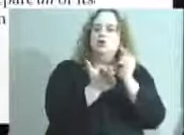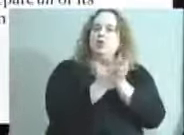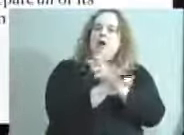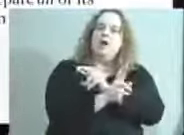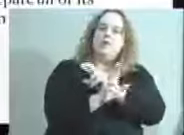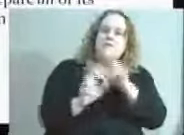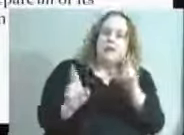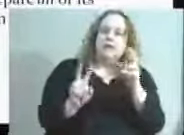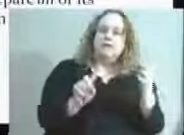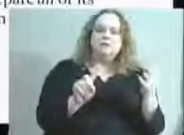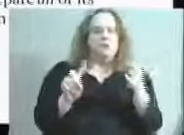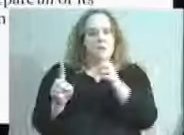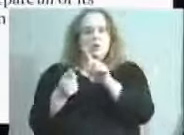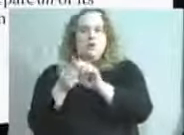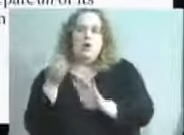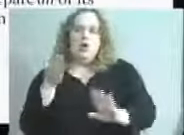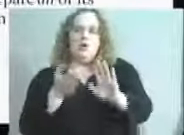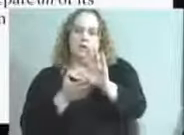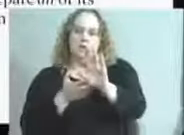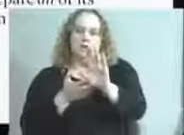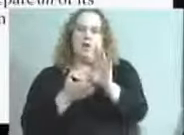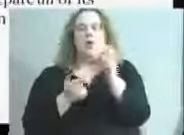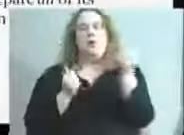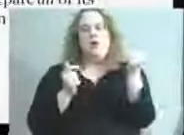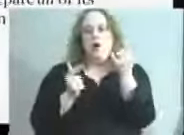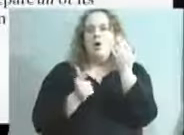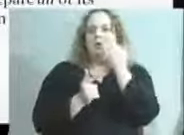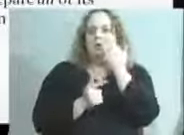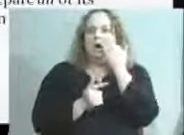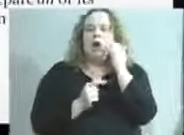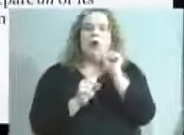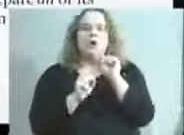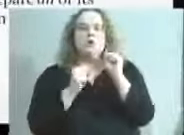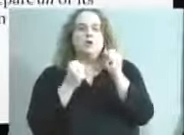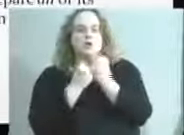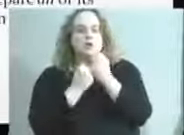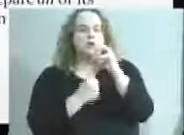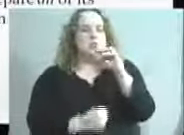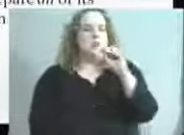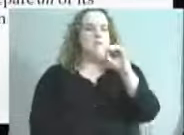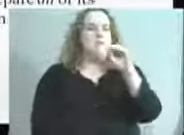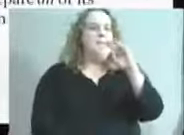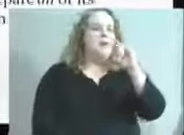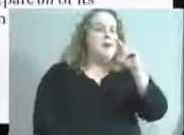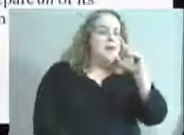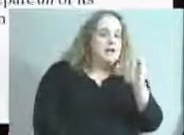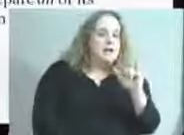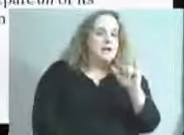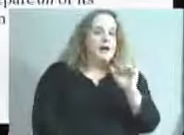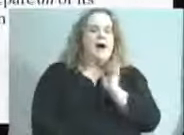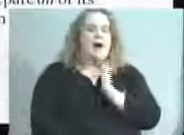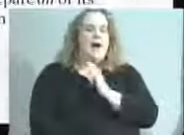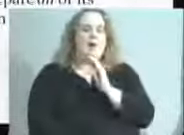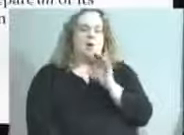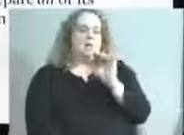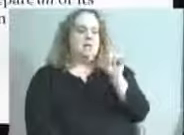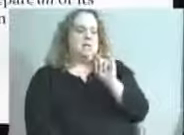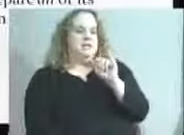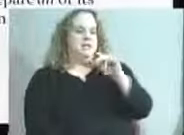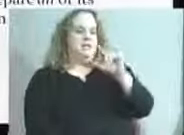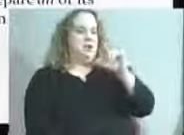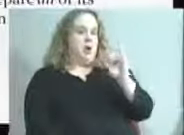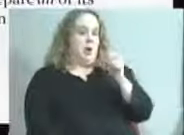all very much aware of the issues of social mobility. The zip code that we're born in cannot be the destiny for our human